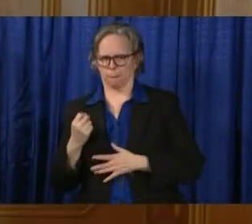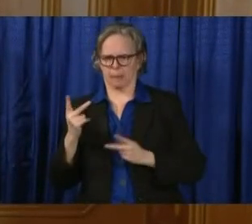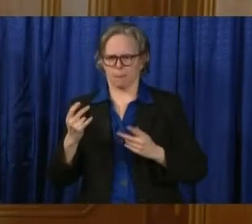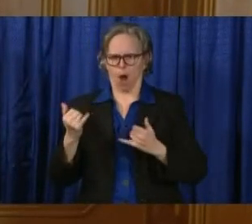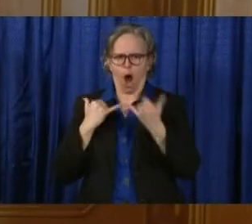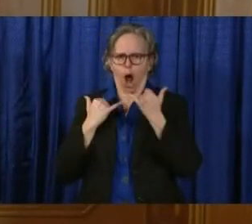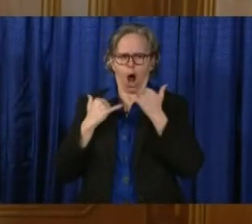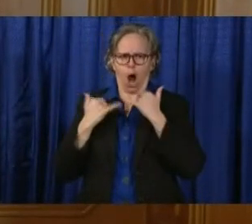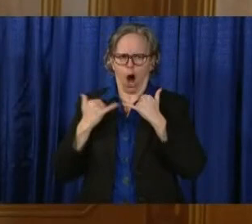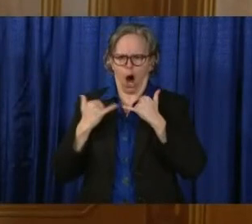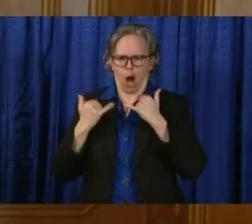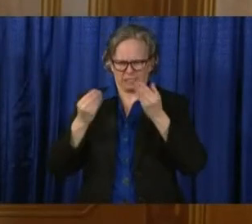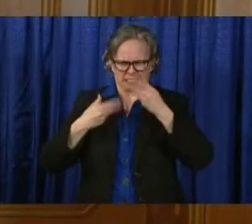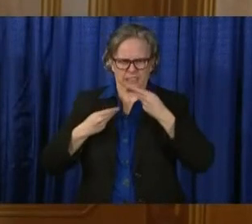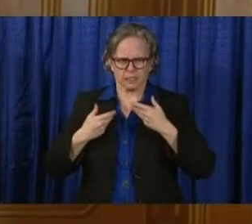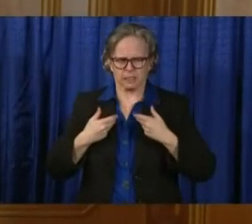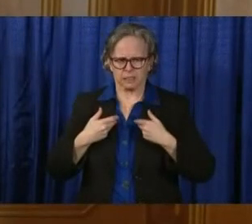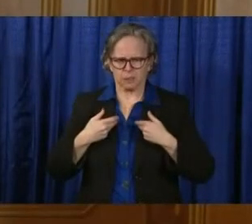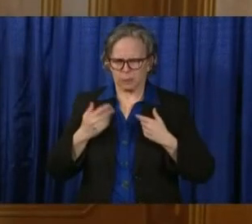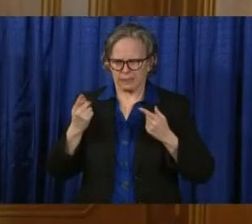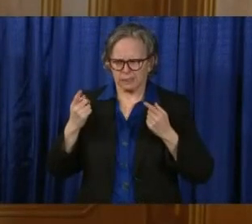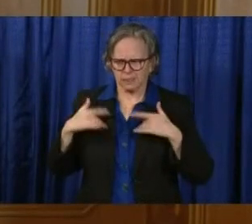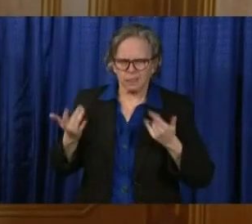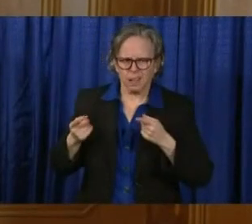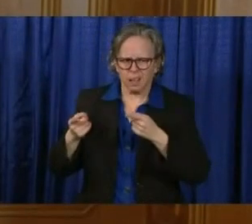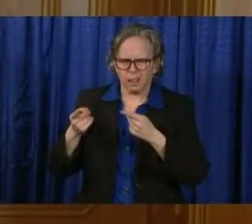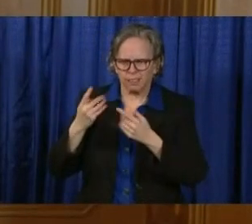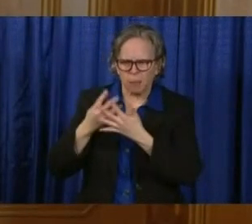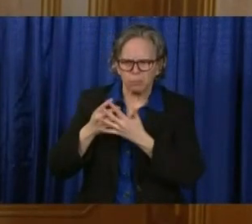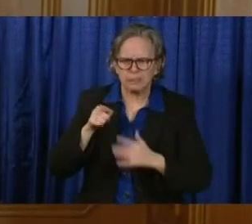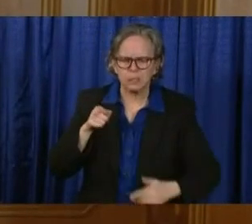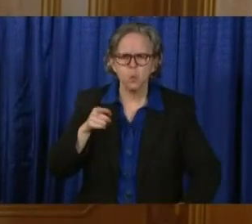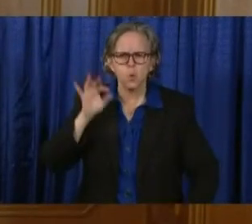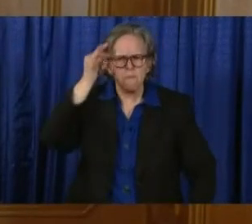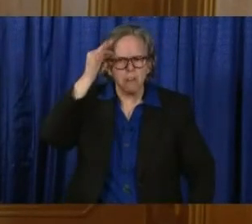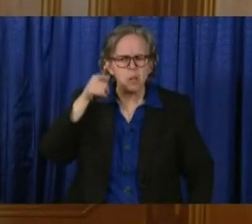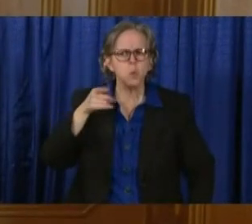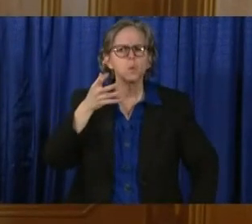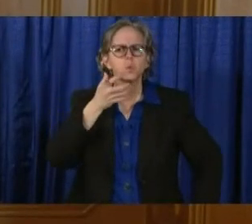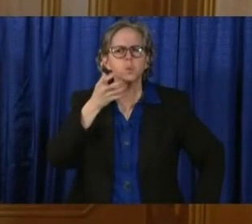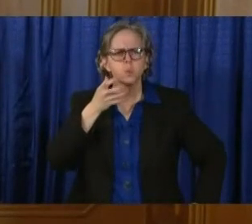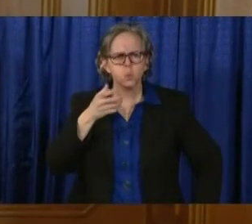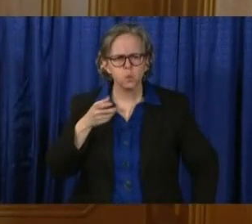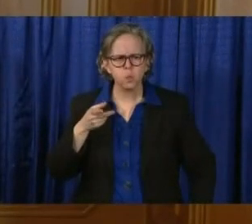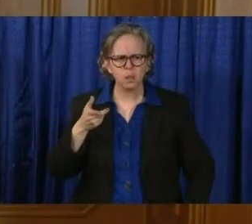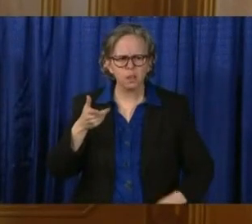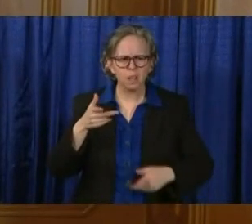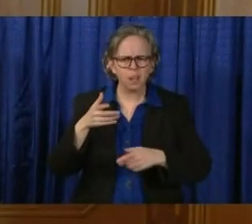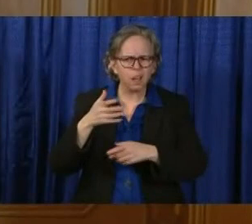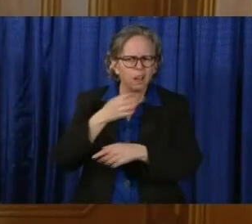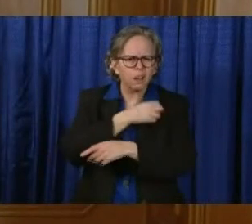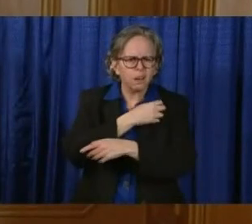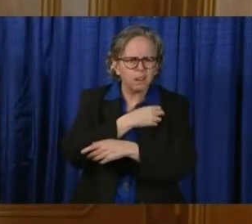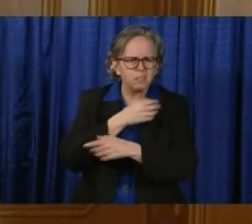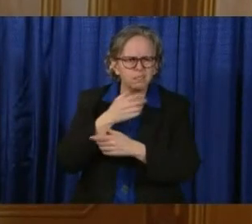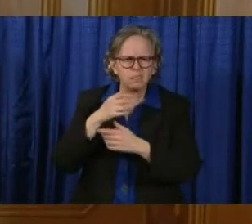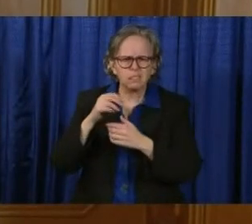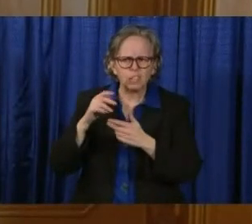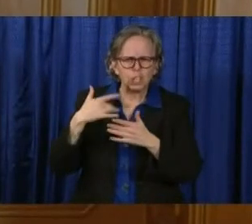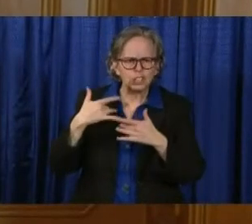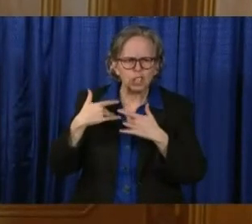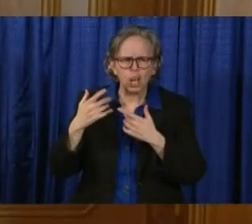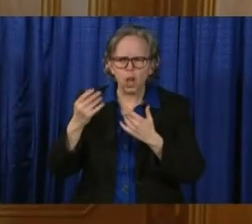at Elkton in Columbiana County, from local officials and others who were concerned about